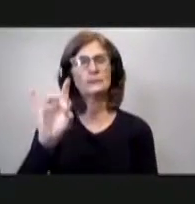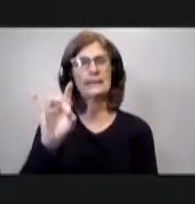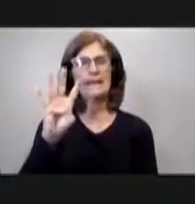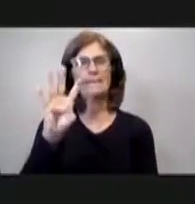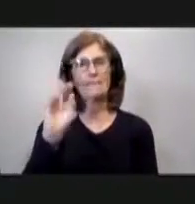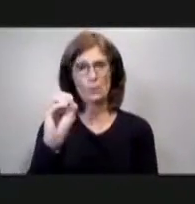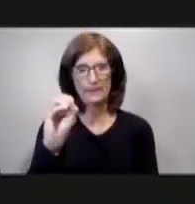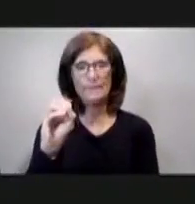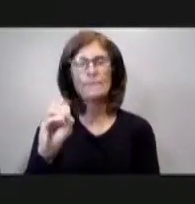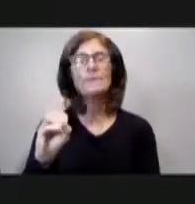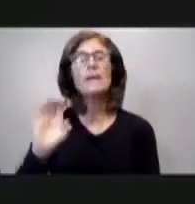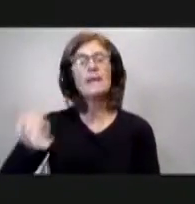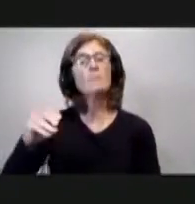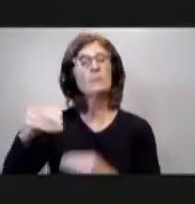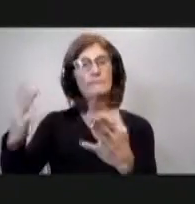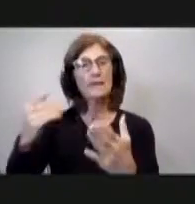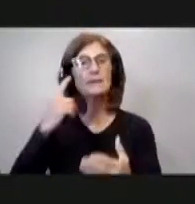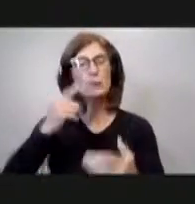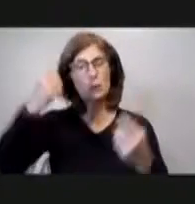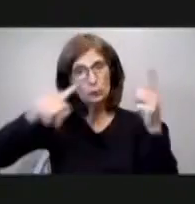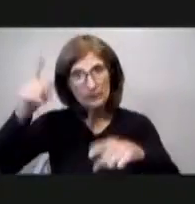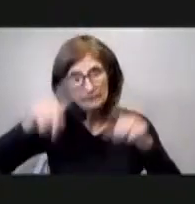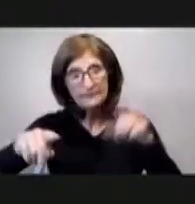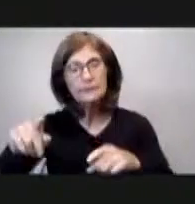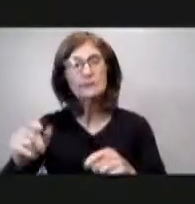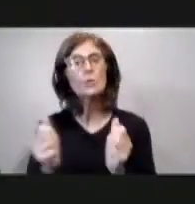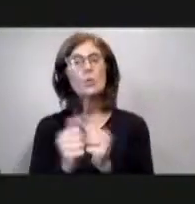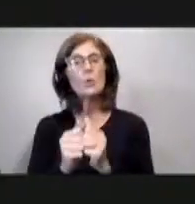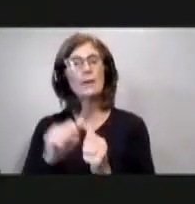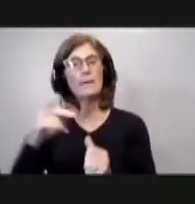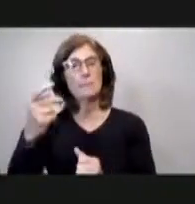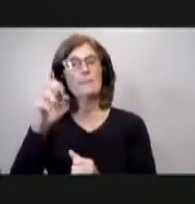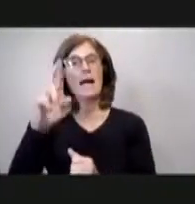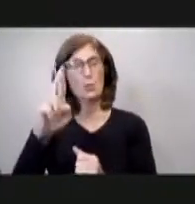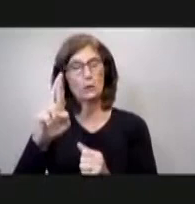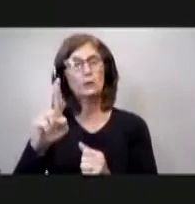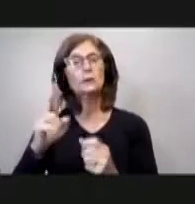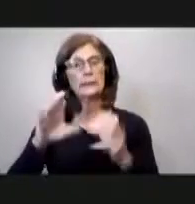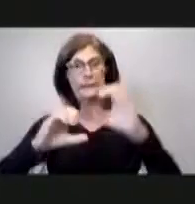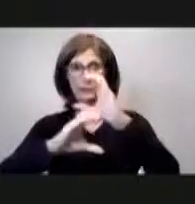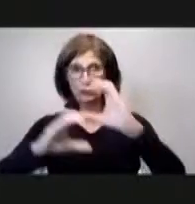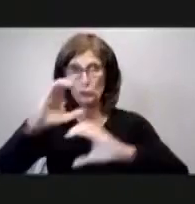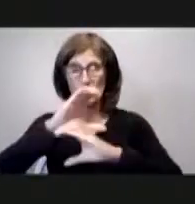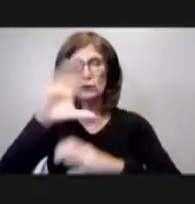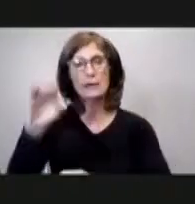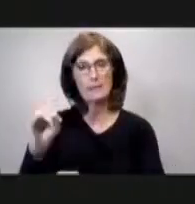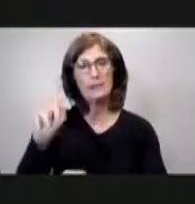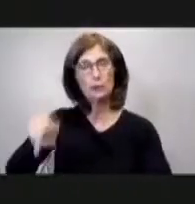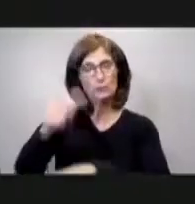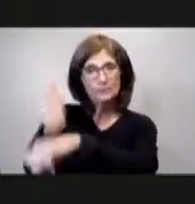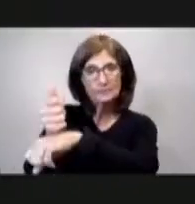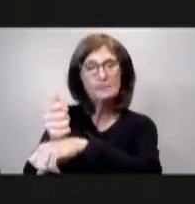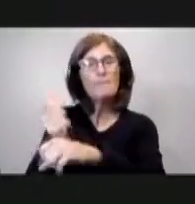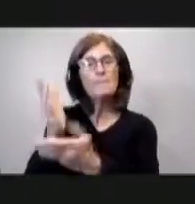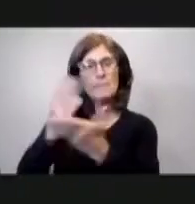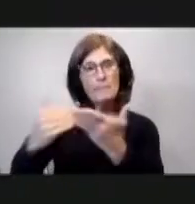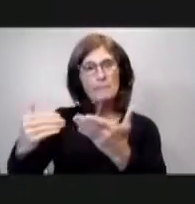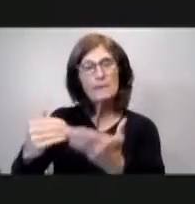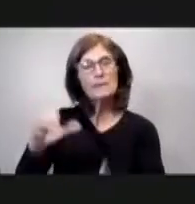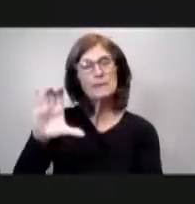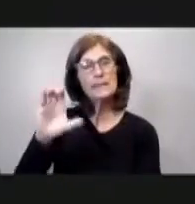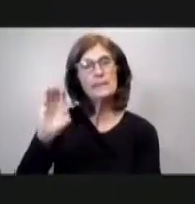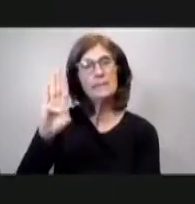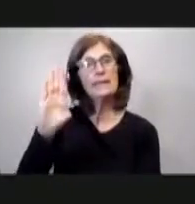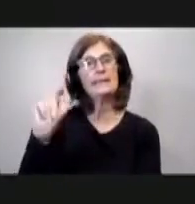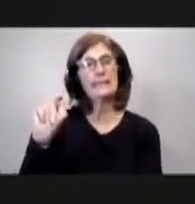resolution providing for an agreement or agreements with power construction company for the construction phase of the cbd signals